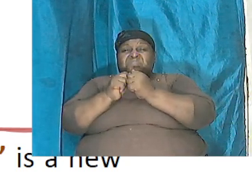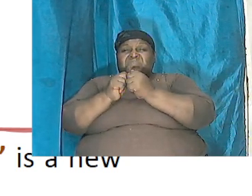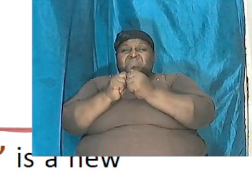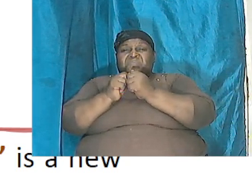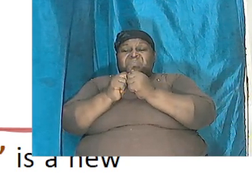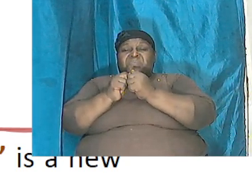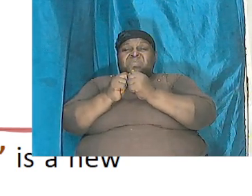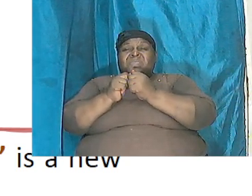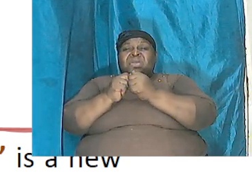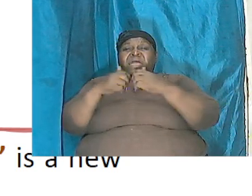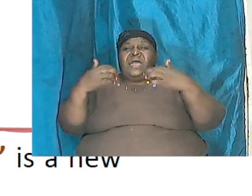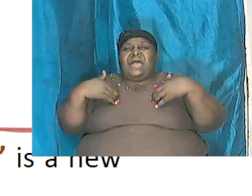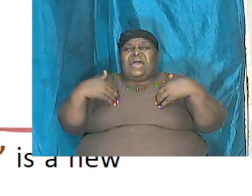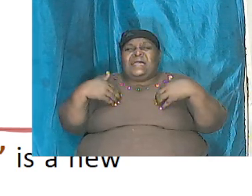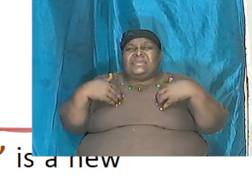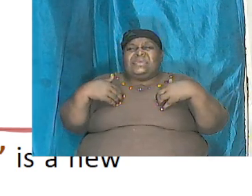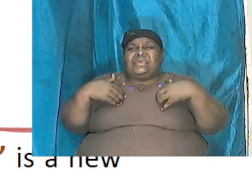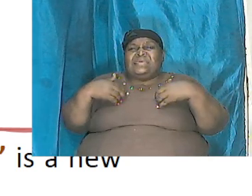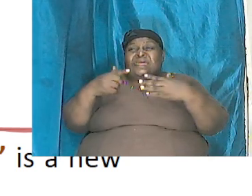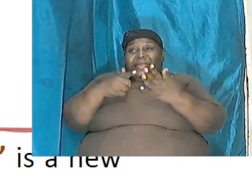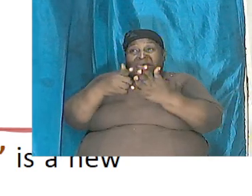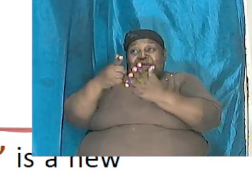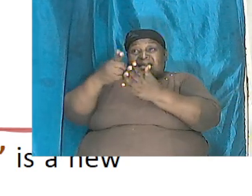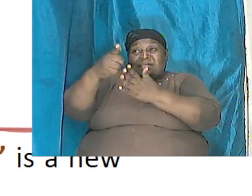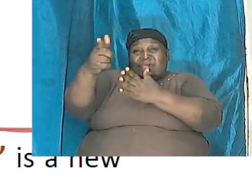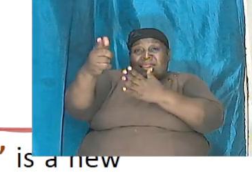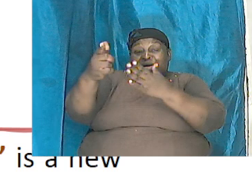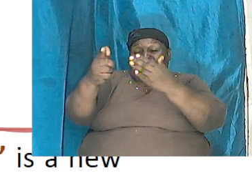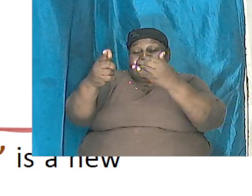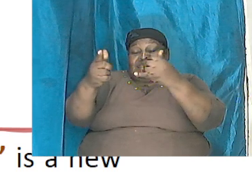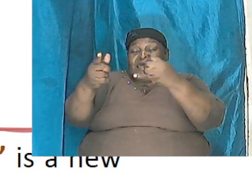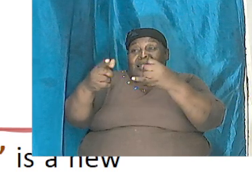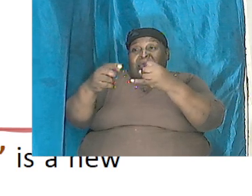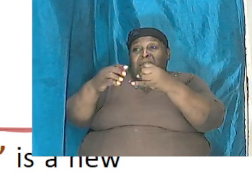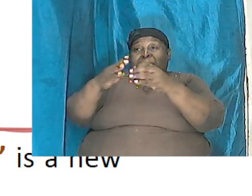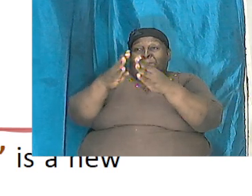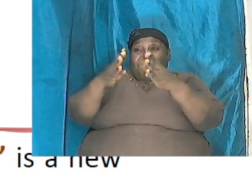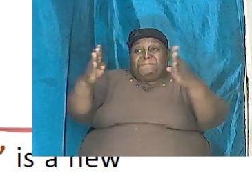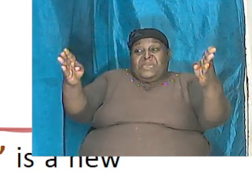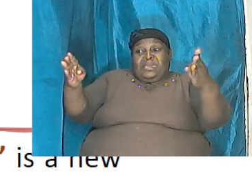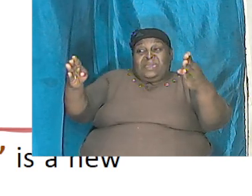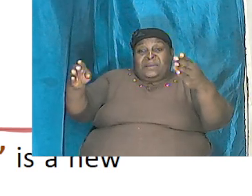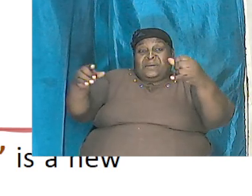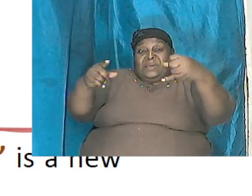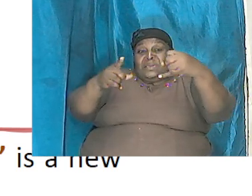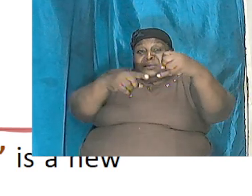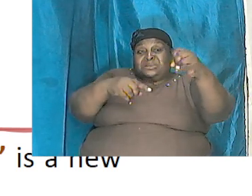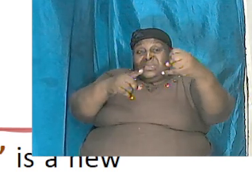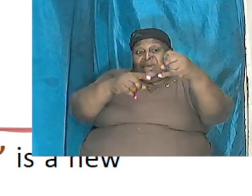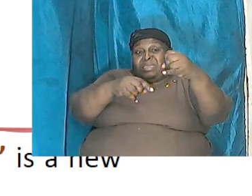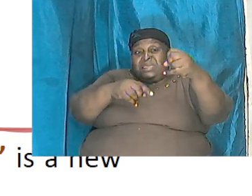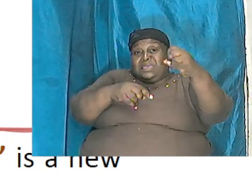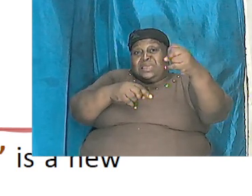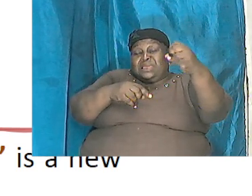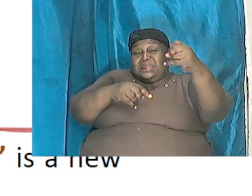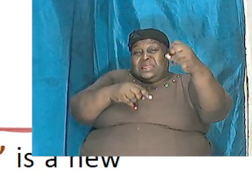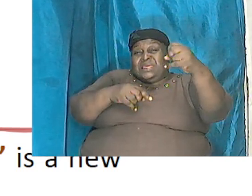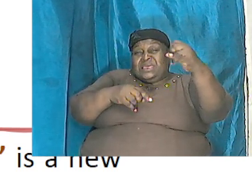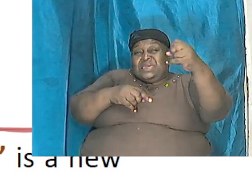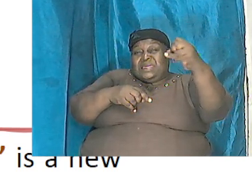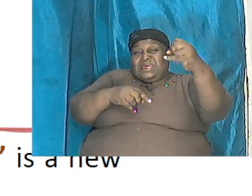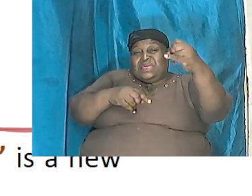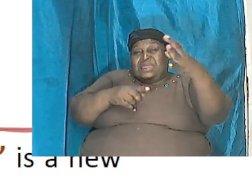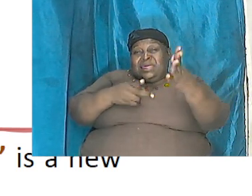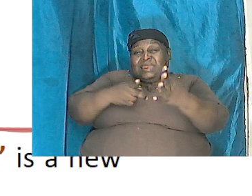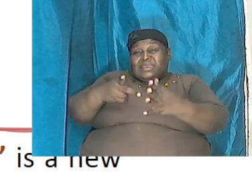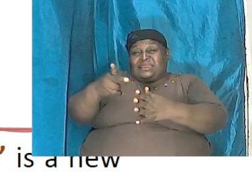sisters it had this lizard like look with a big tail at the back and a long neck that goes up you know like a lizard is standing up